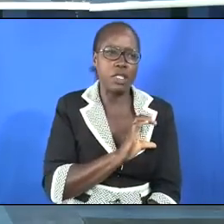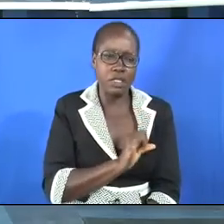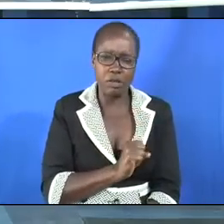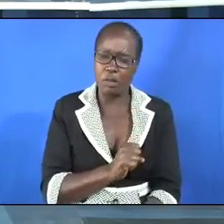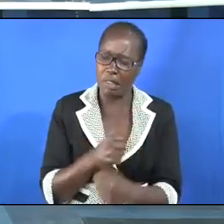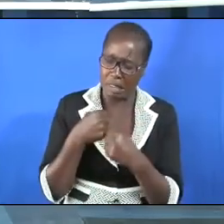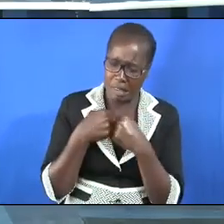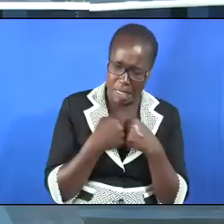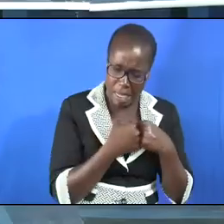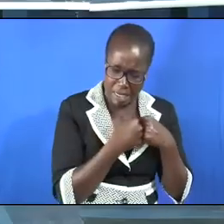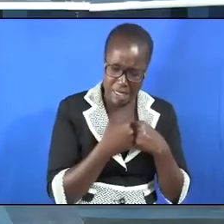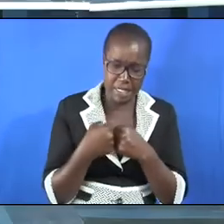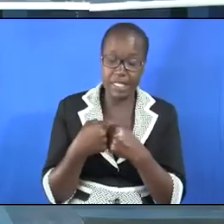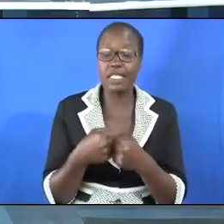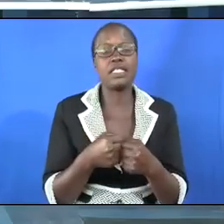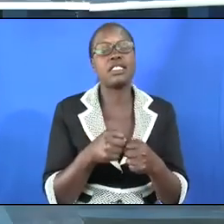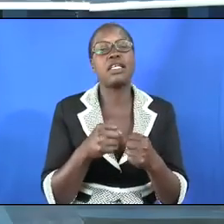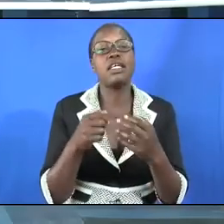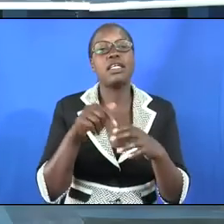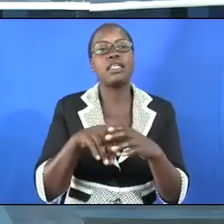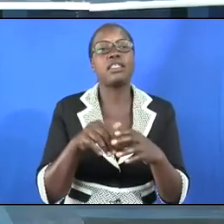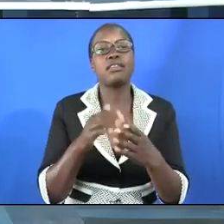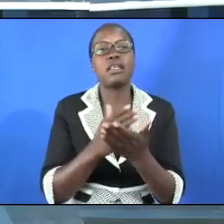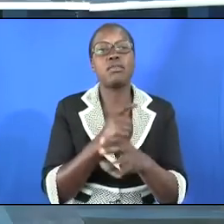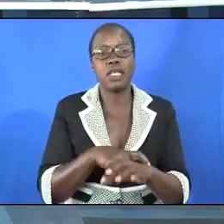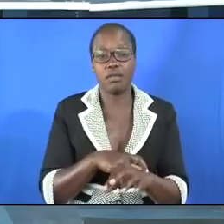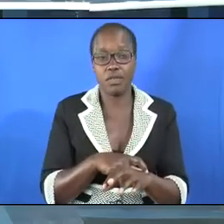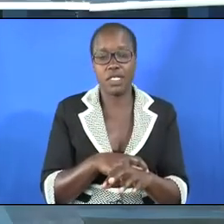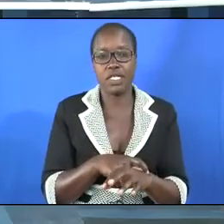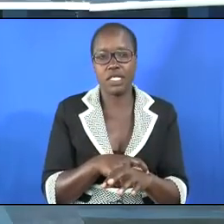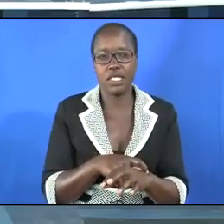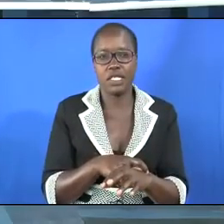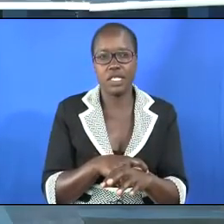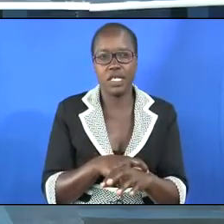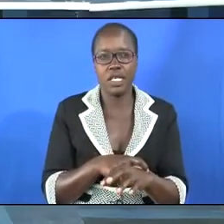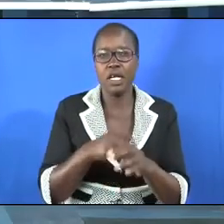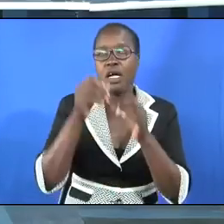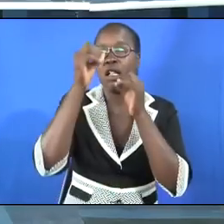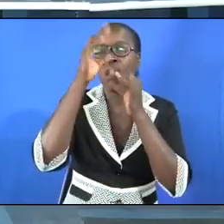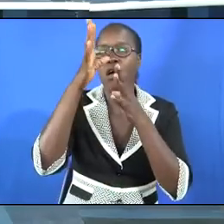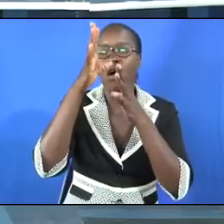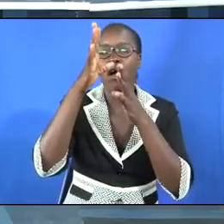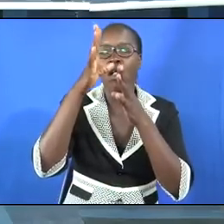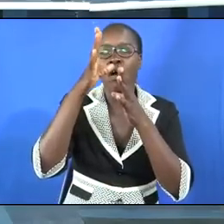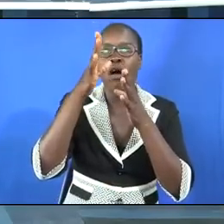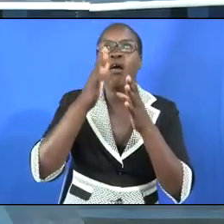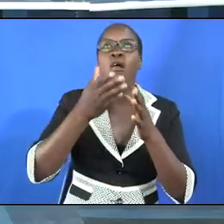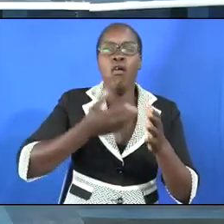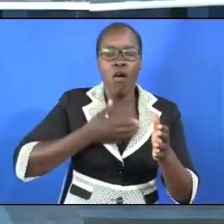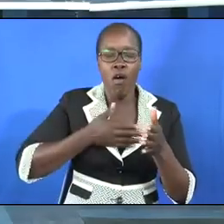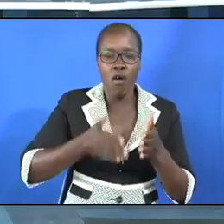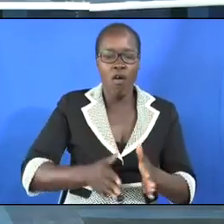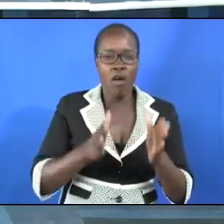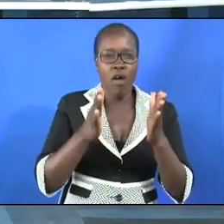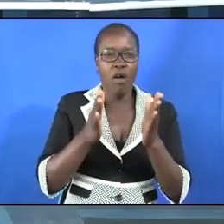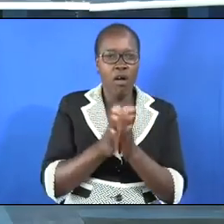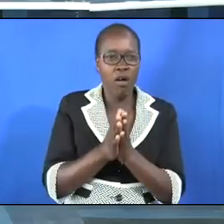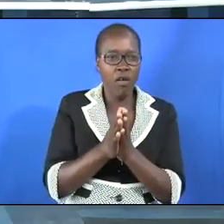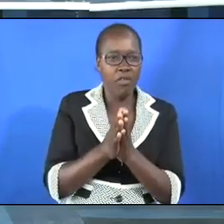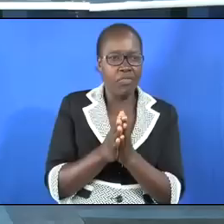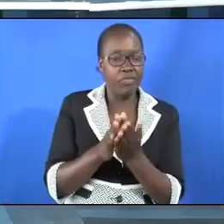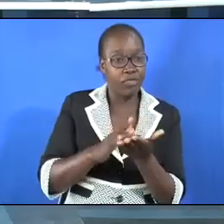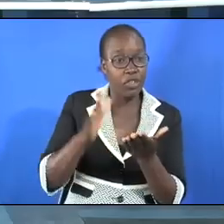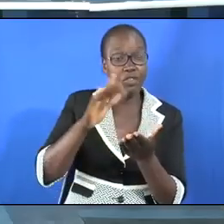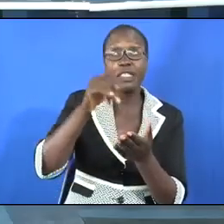challenges sometimes, and God has his own way of glorifying himself